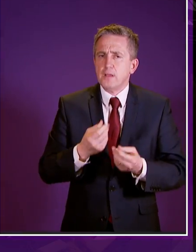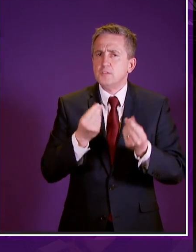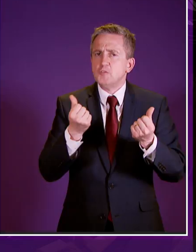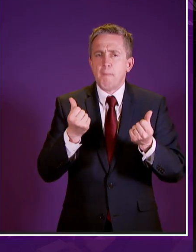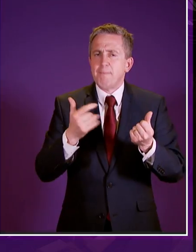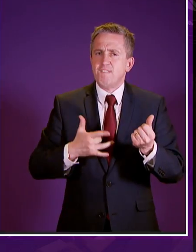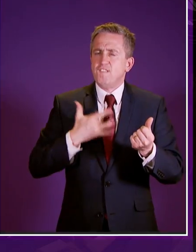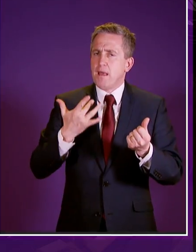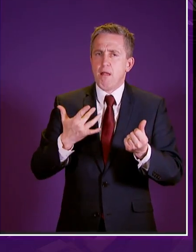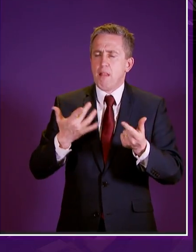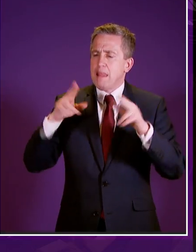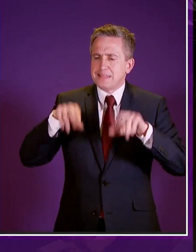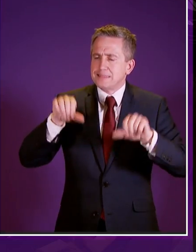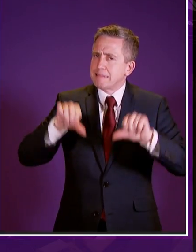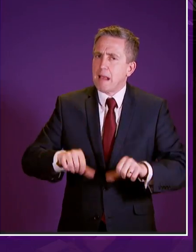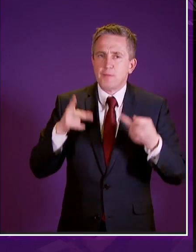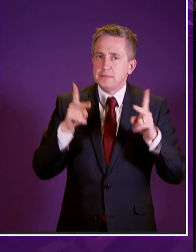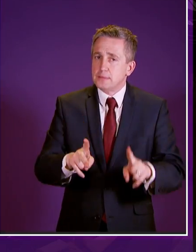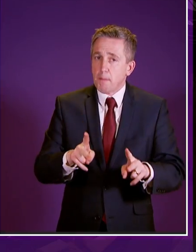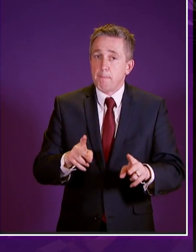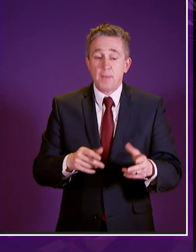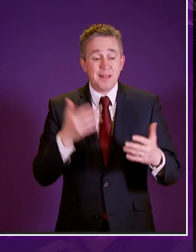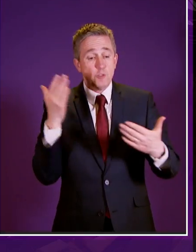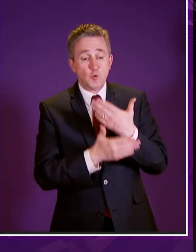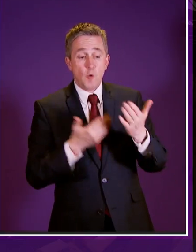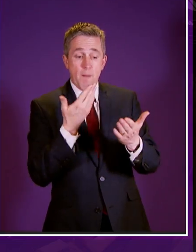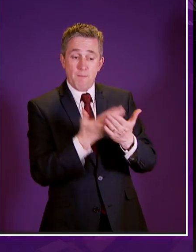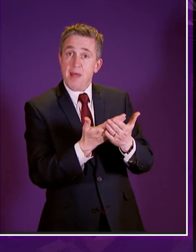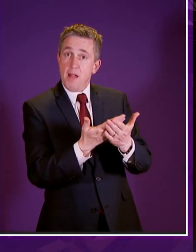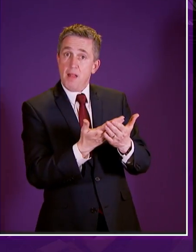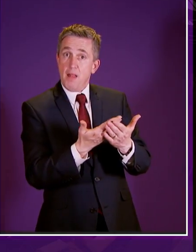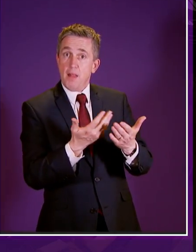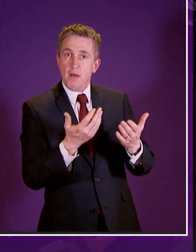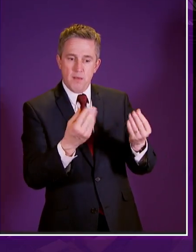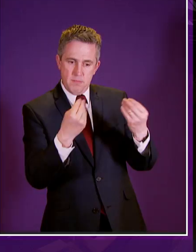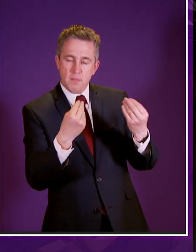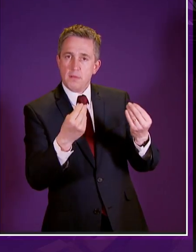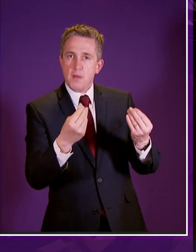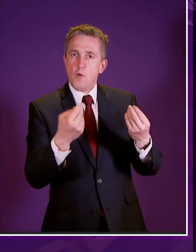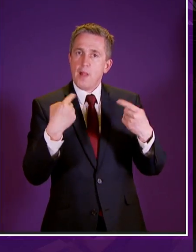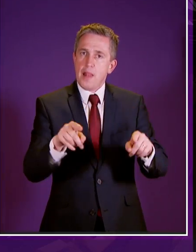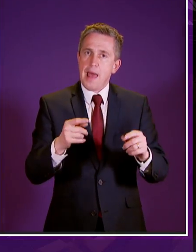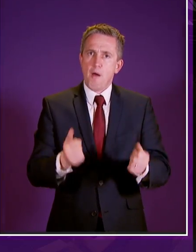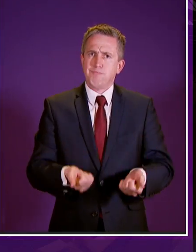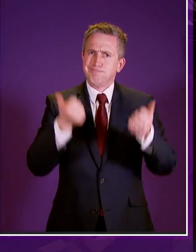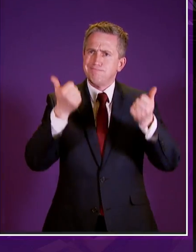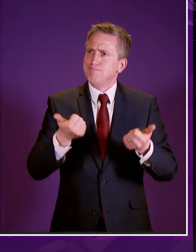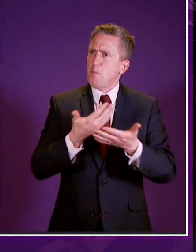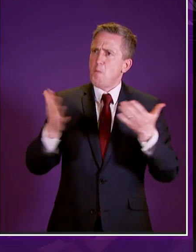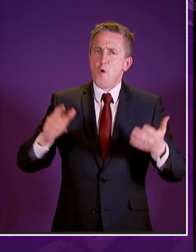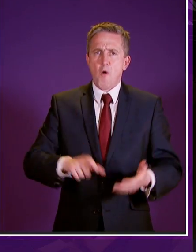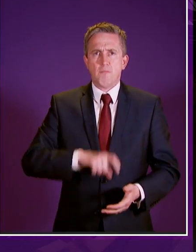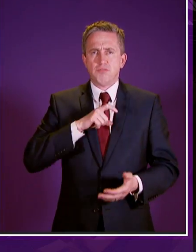it by the current system now this bill if passed will set rightly very high expectations of a more humane a more generous